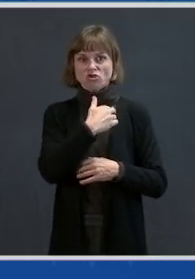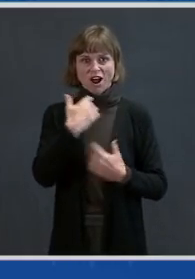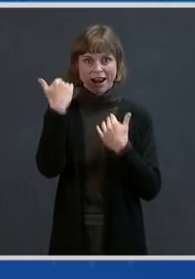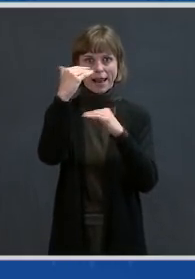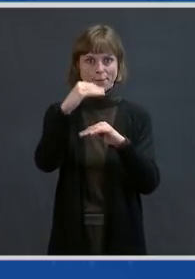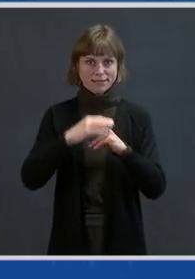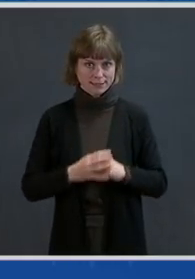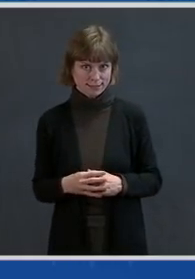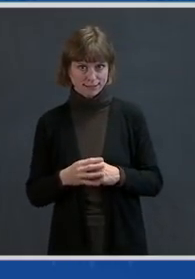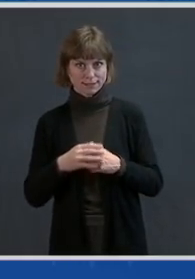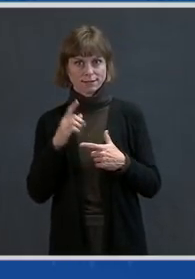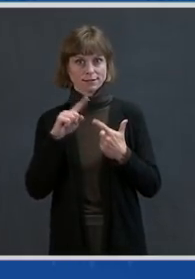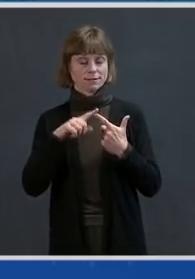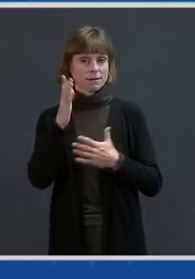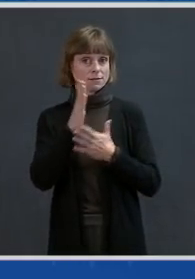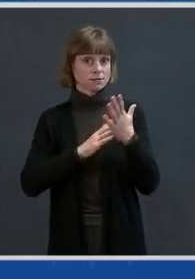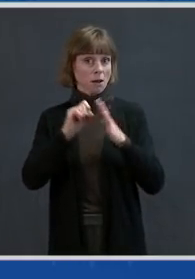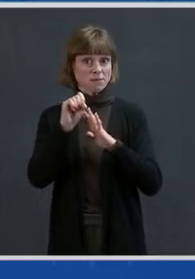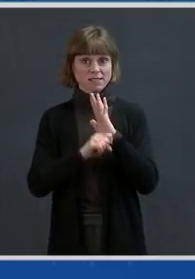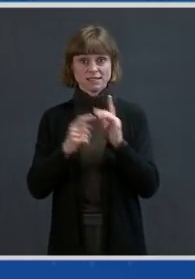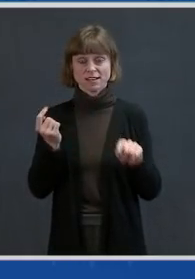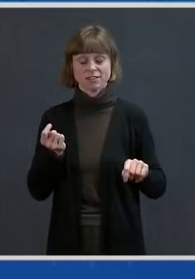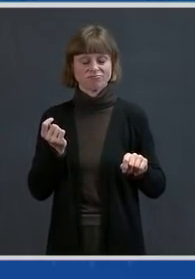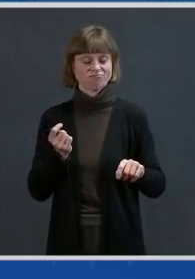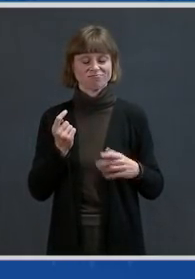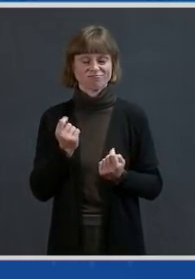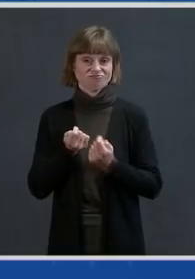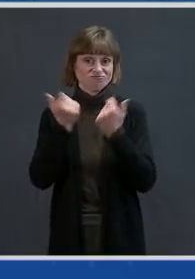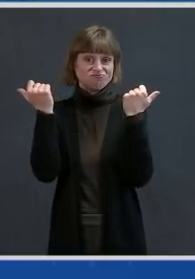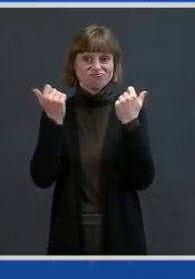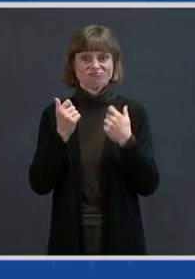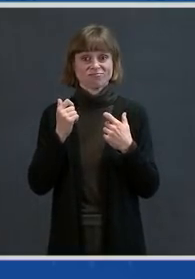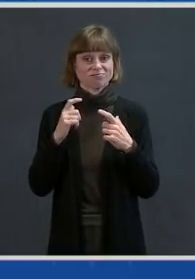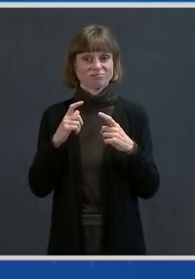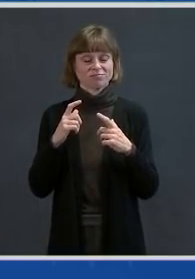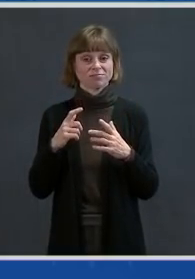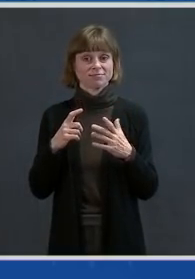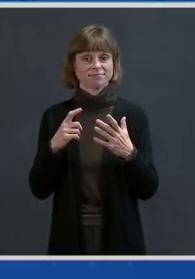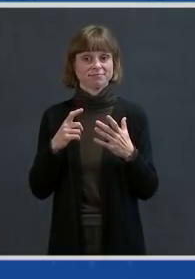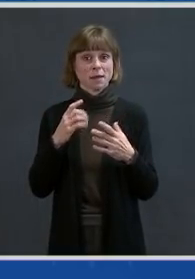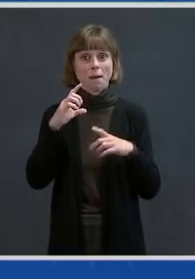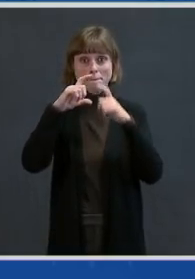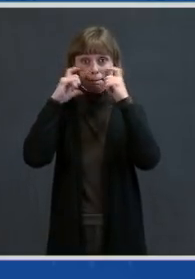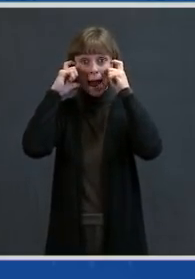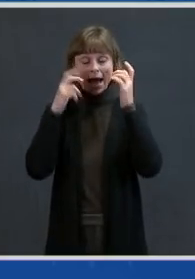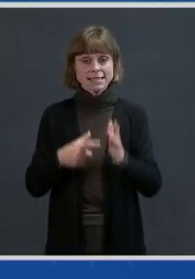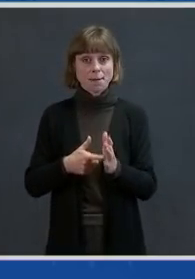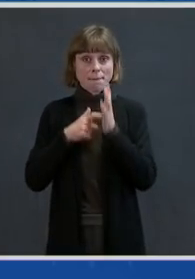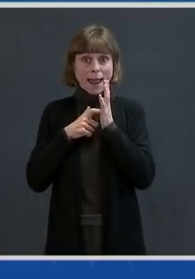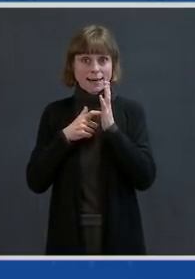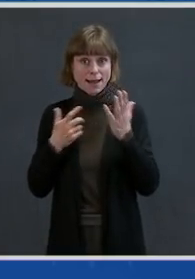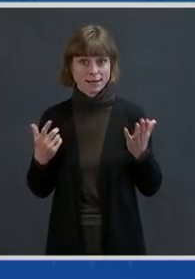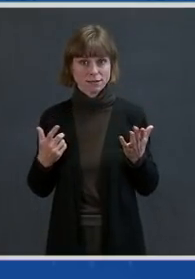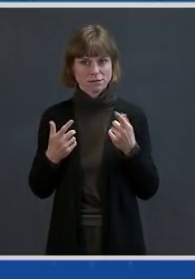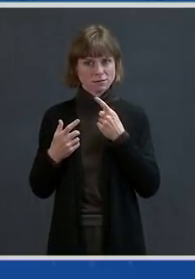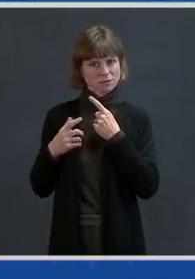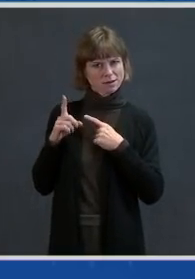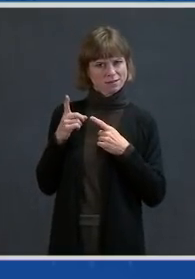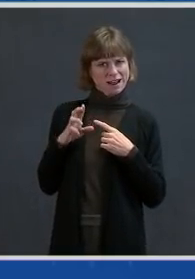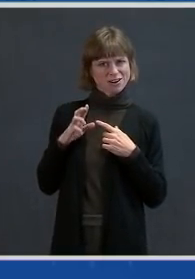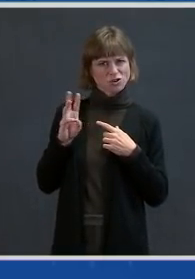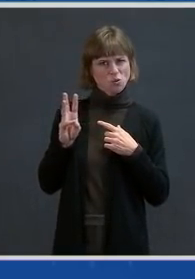lift their mask mandates. Given what Dr. Walensky said about this concerning